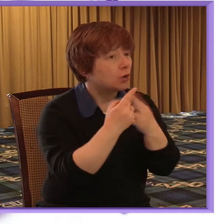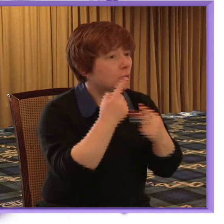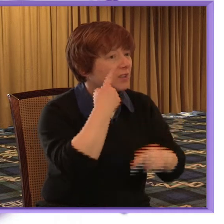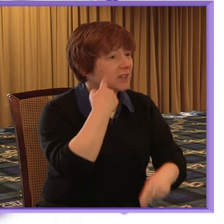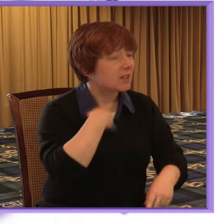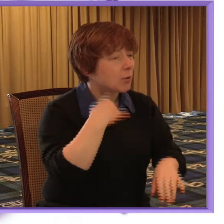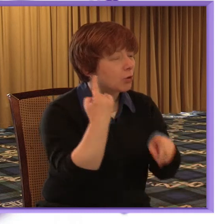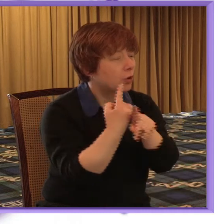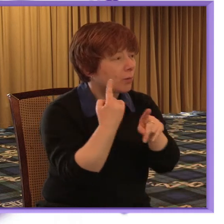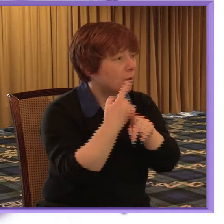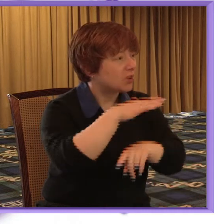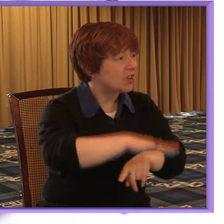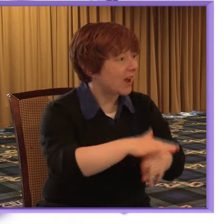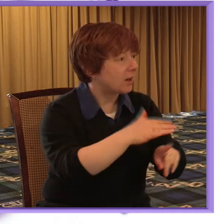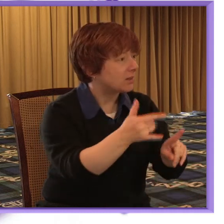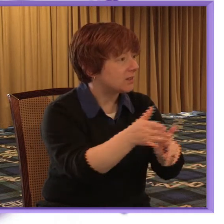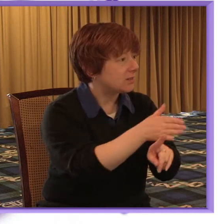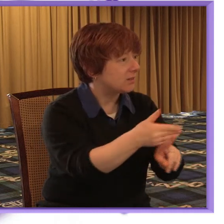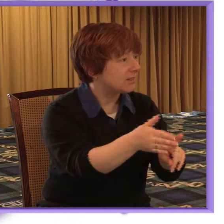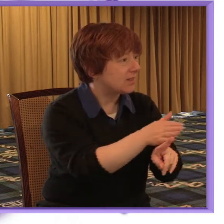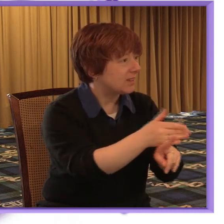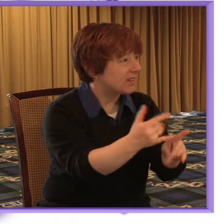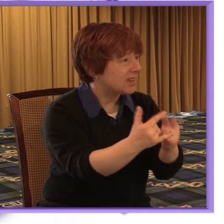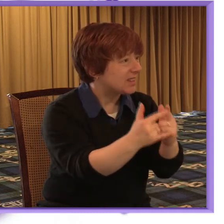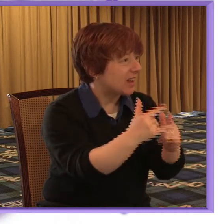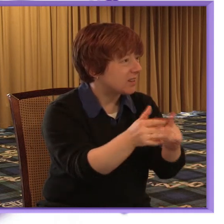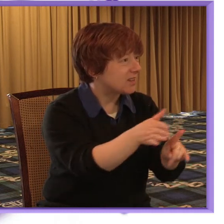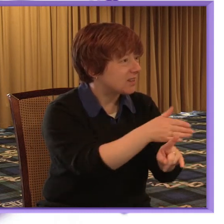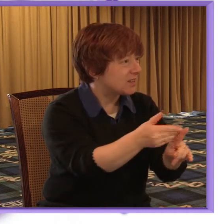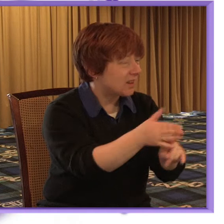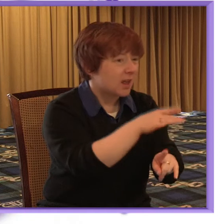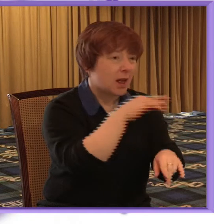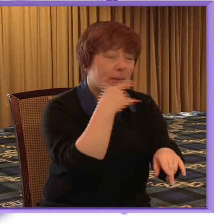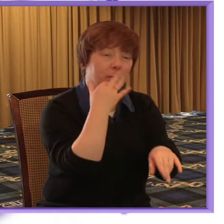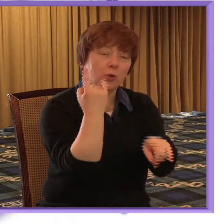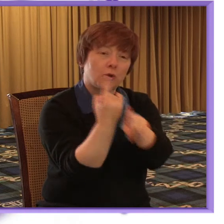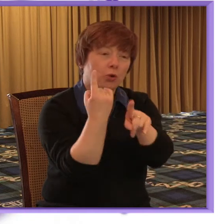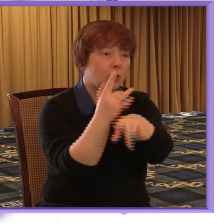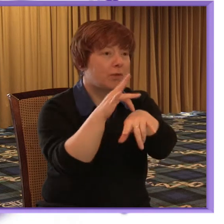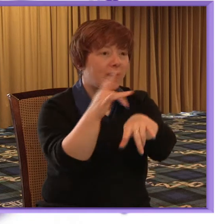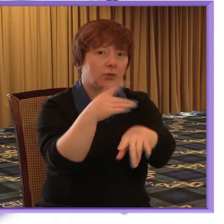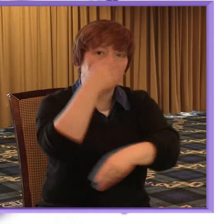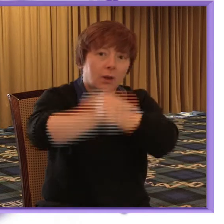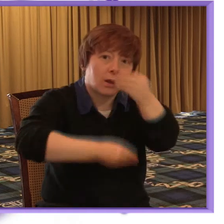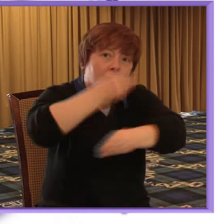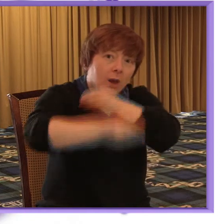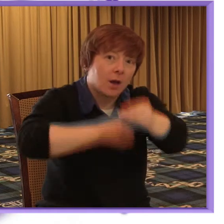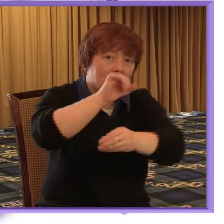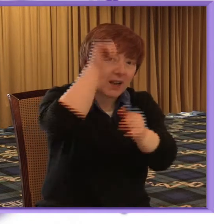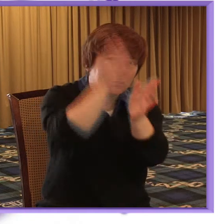exploitation cases about people talking to professionals about their experience of being exploited and not being heard